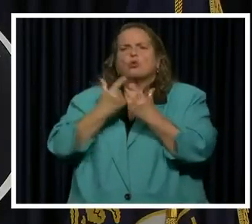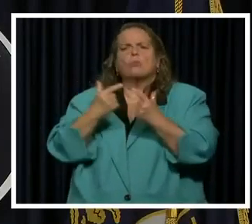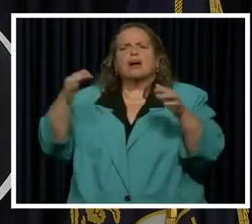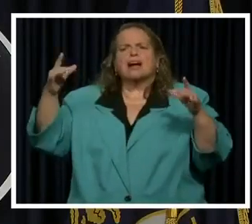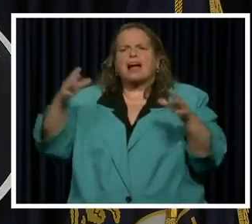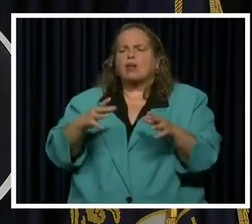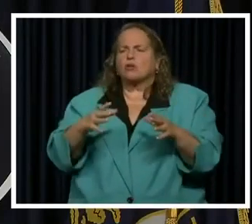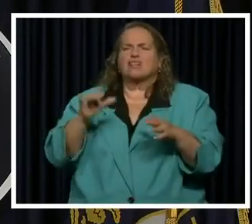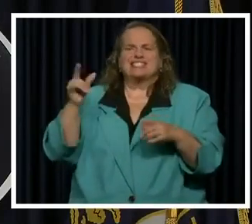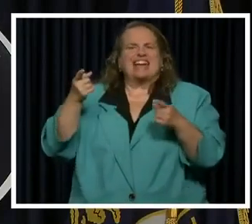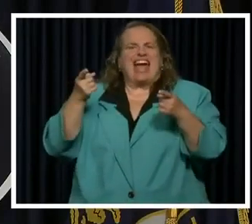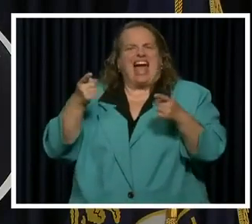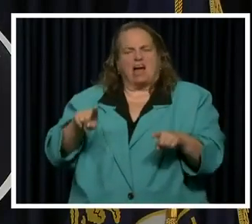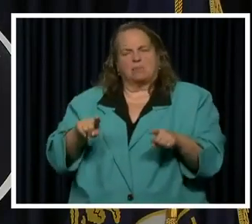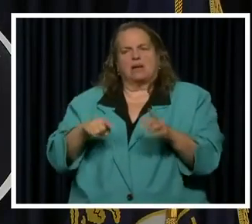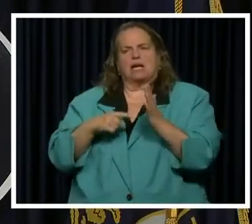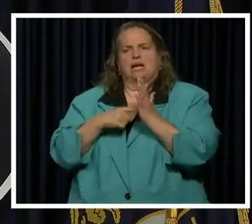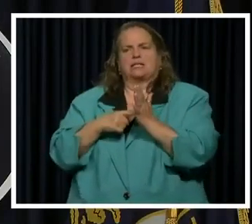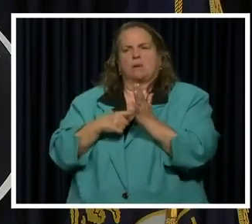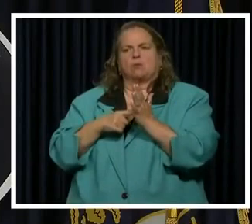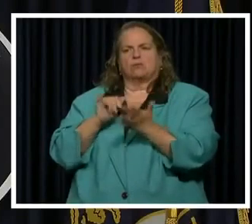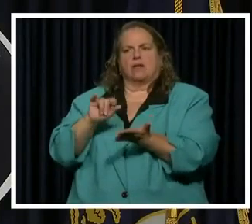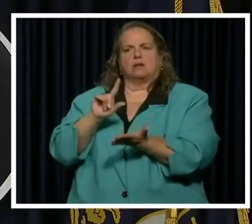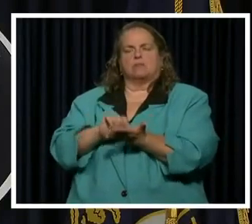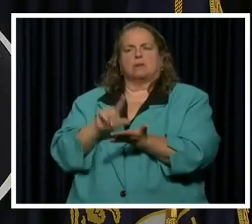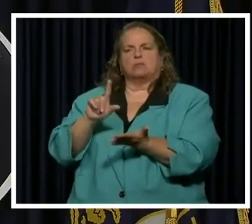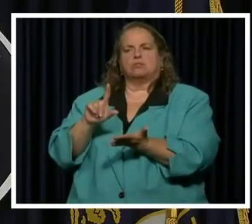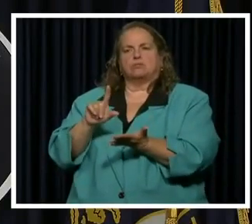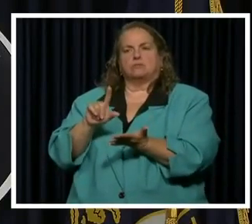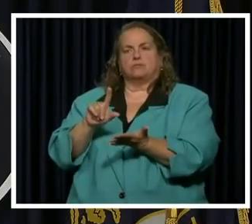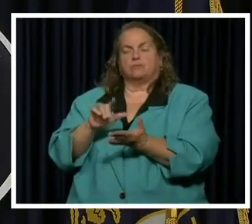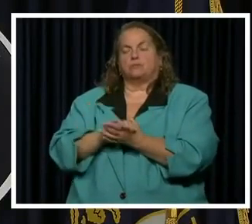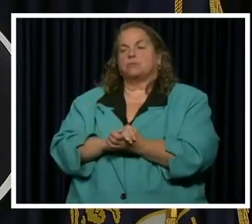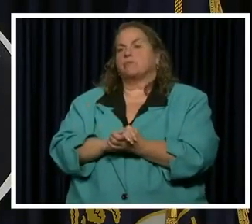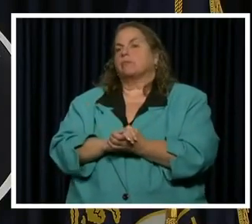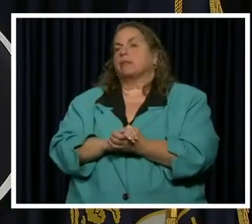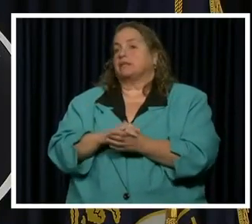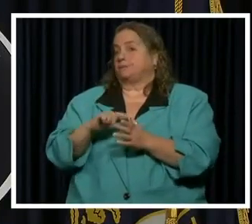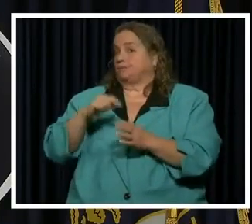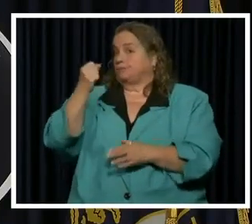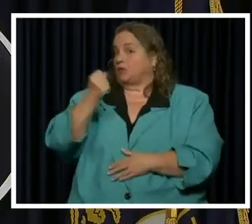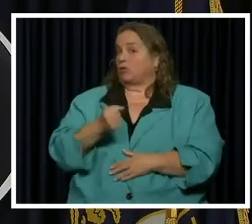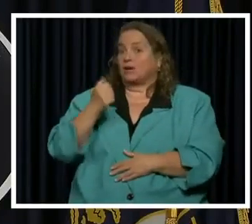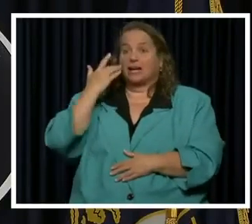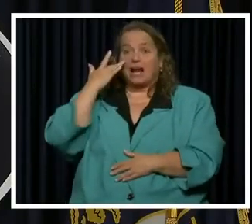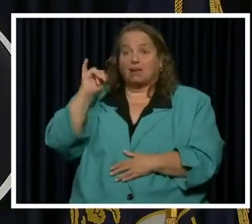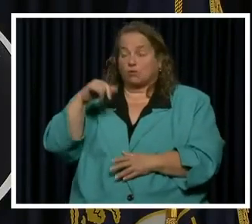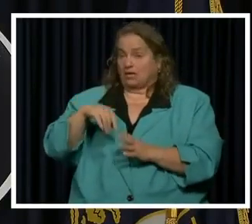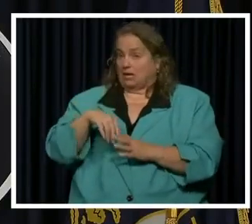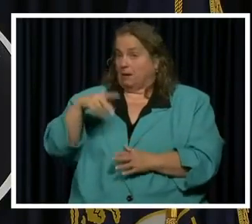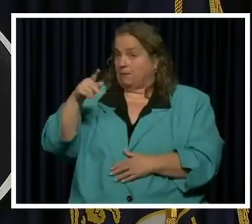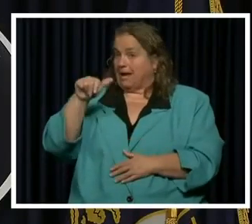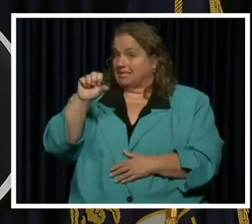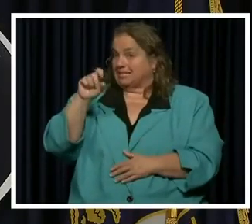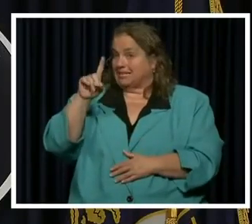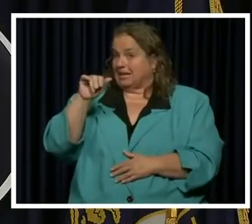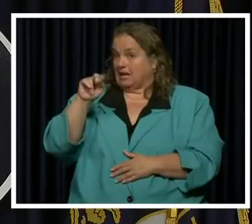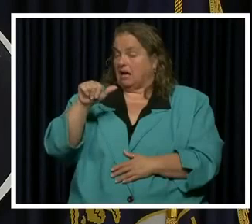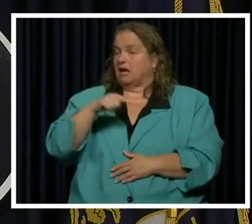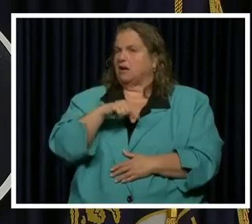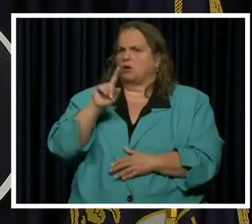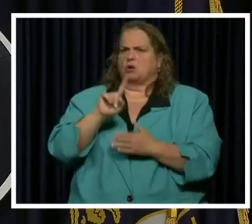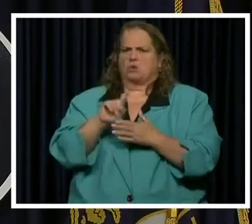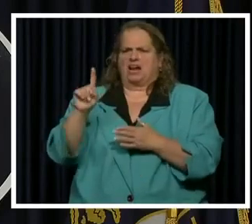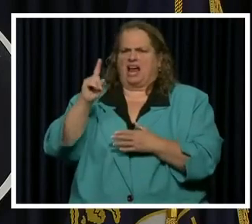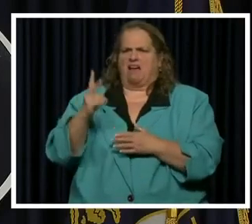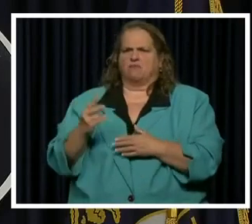so happens these are the examples that have been published in the last two weeks. So in Southern California in Pasadena, about a week and a half ago there was